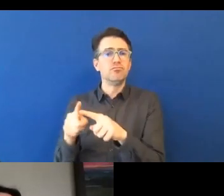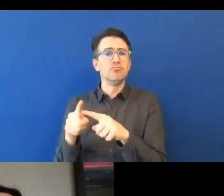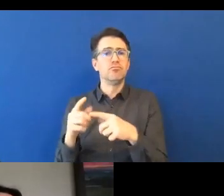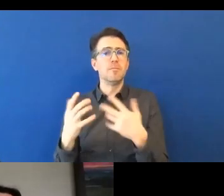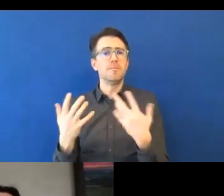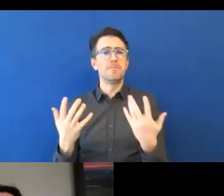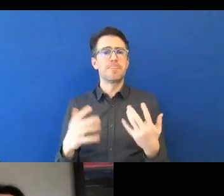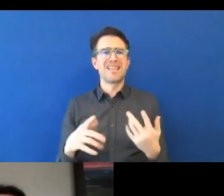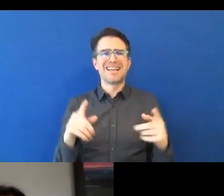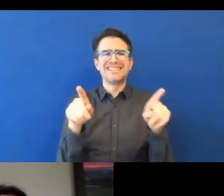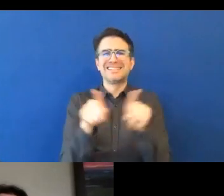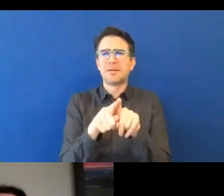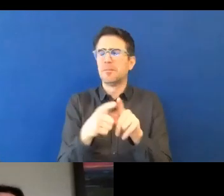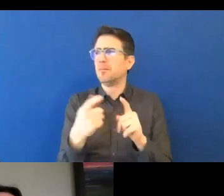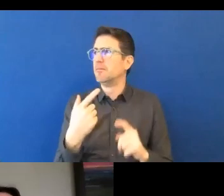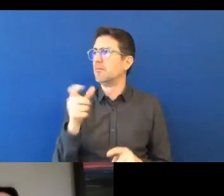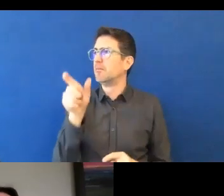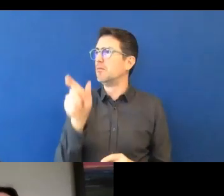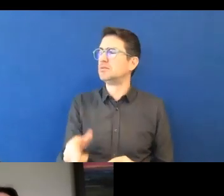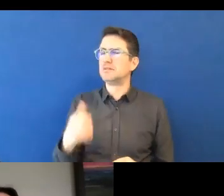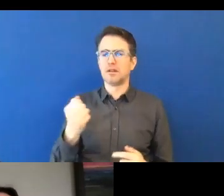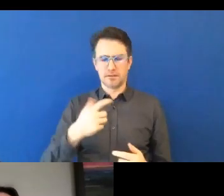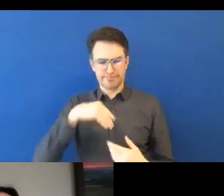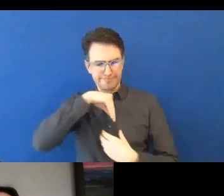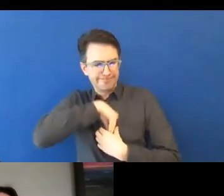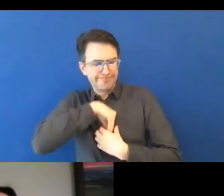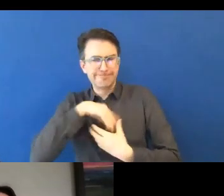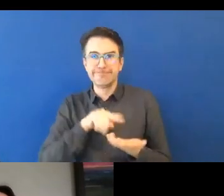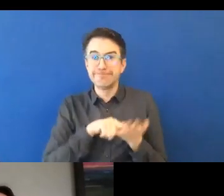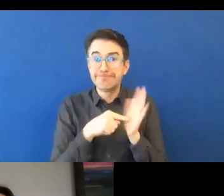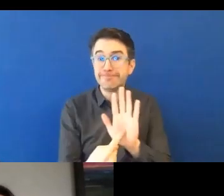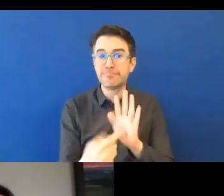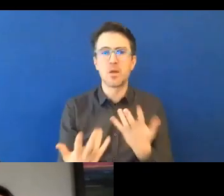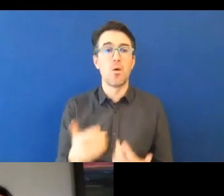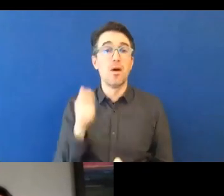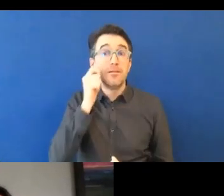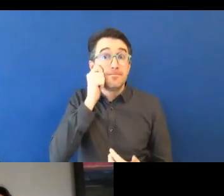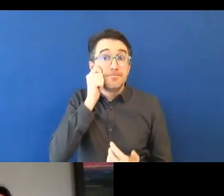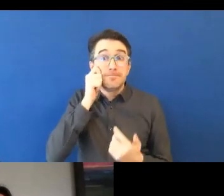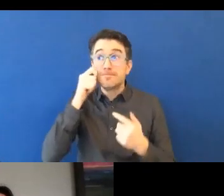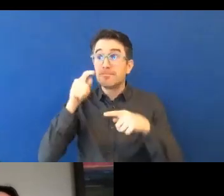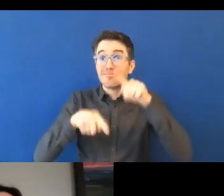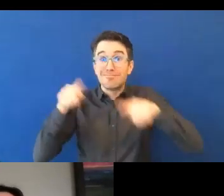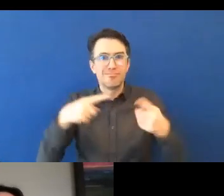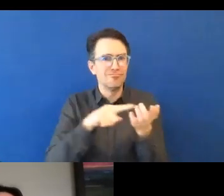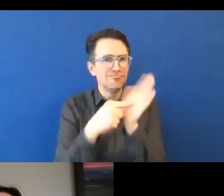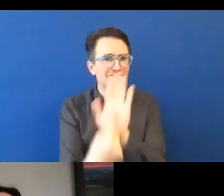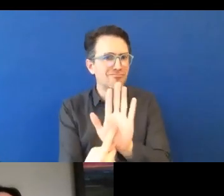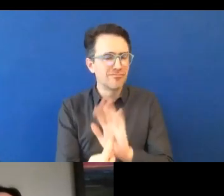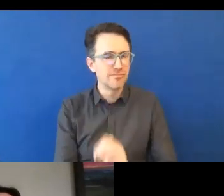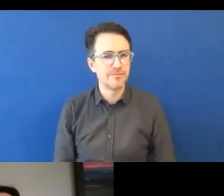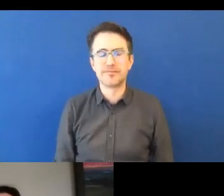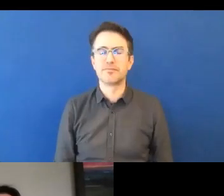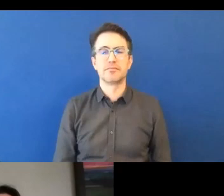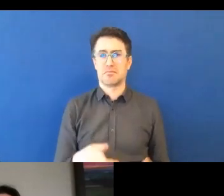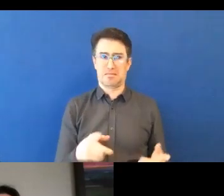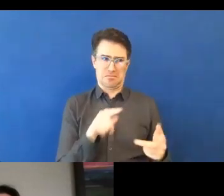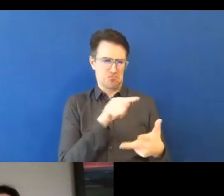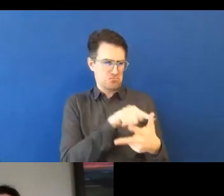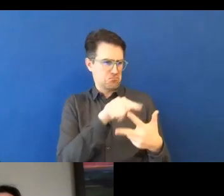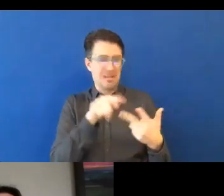grew from the concept, that concept kind of grew from the social model of disability activist advocates